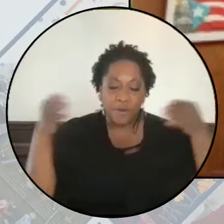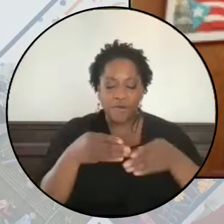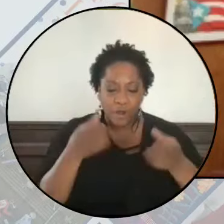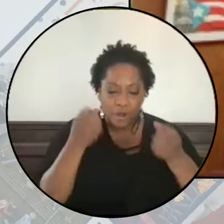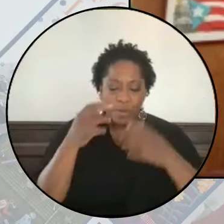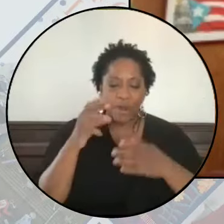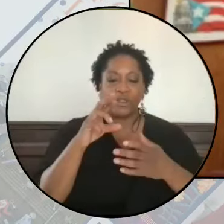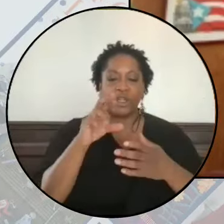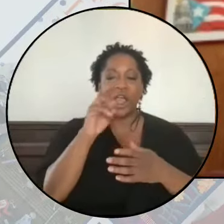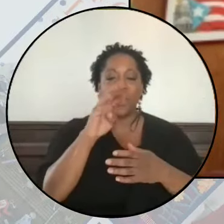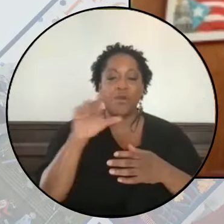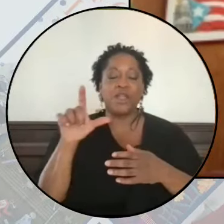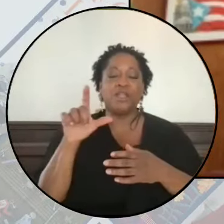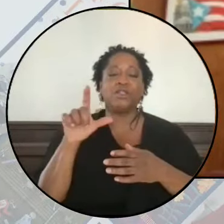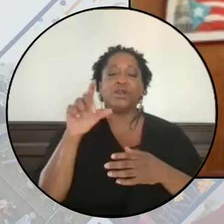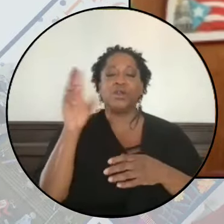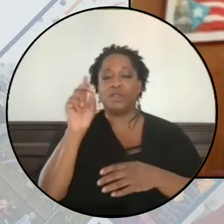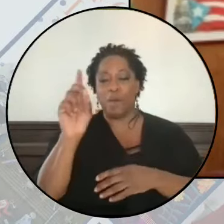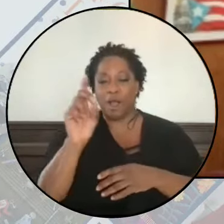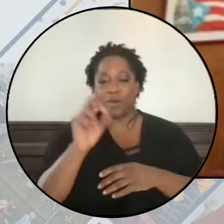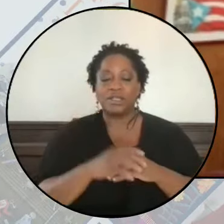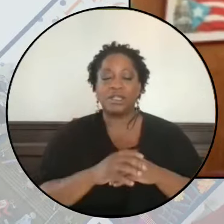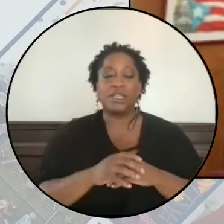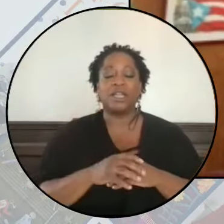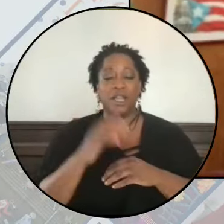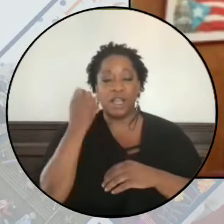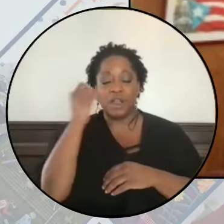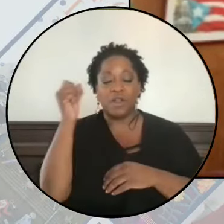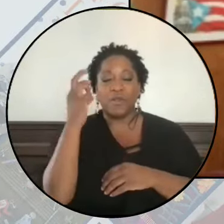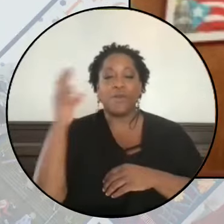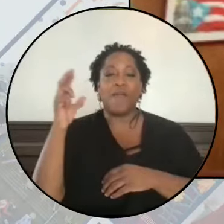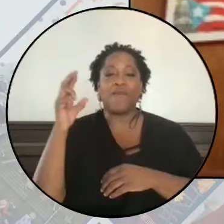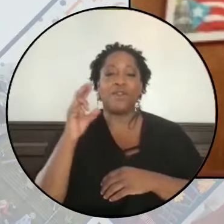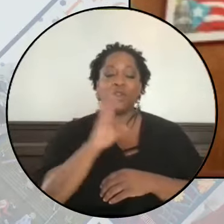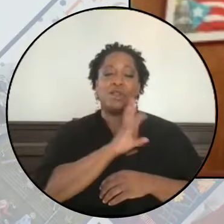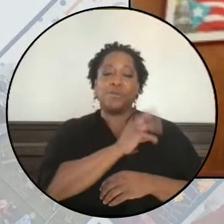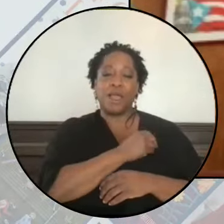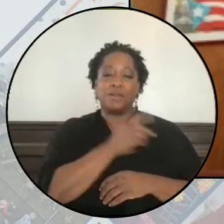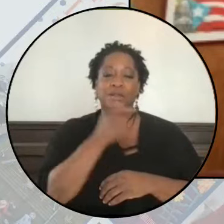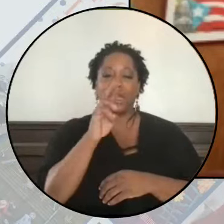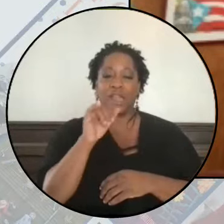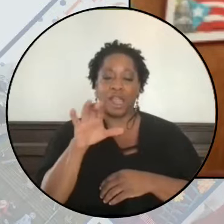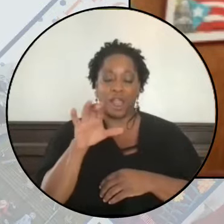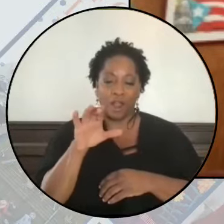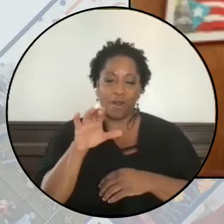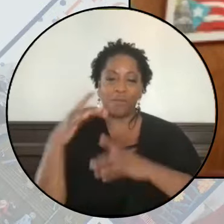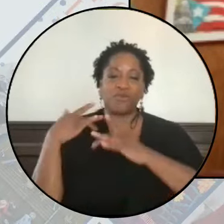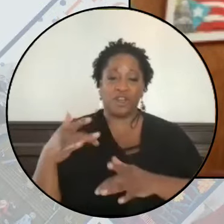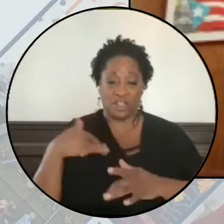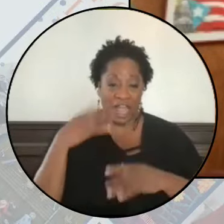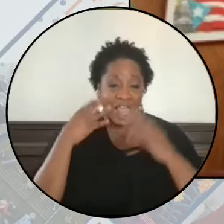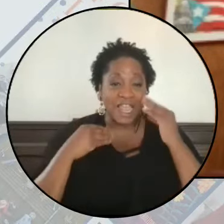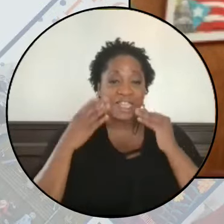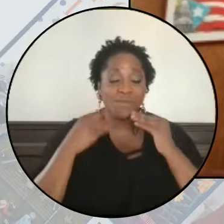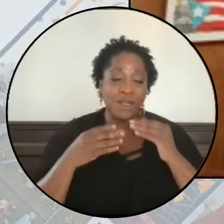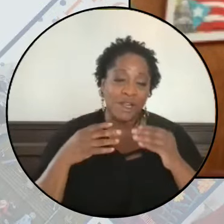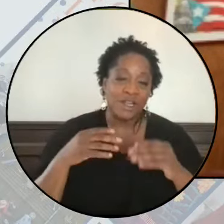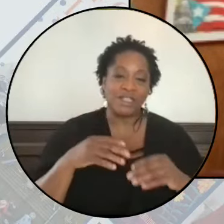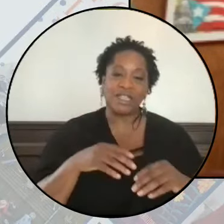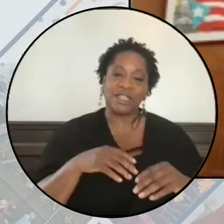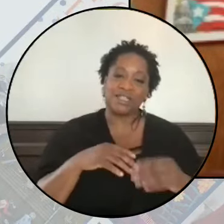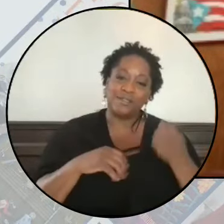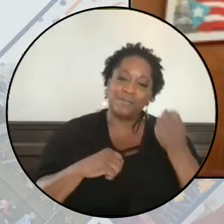multiracial democracy. The revolutionary Palestine and Arab tradition I come out of is indebted to